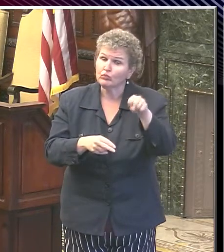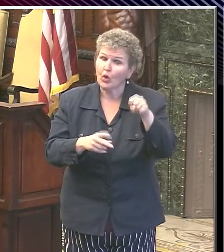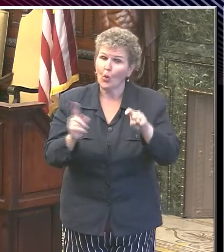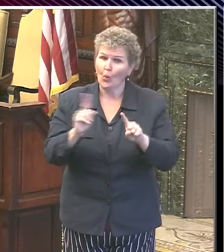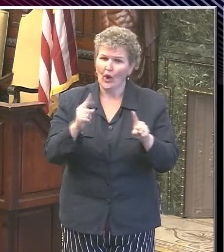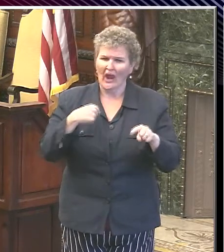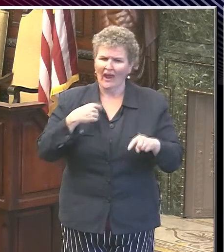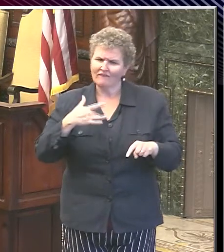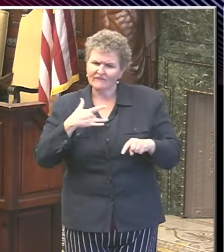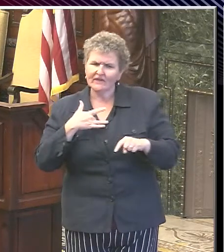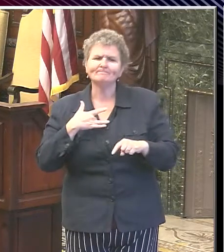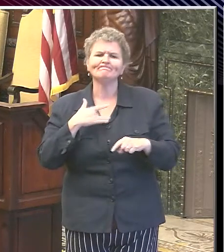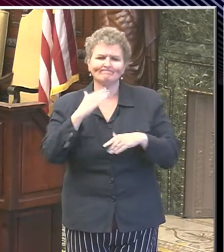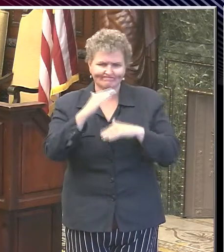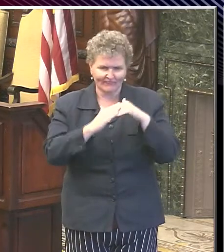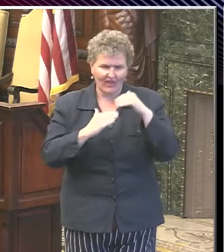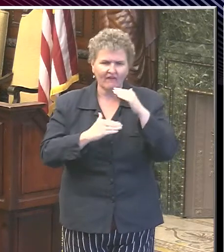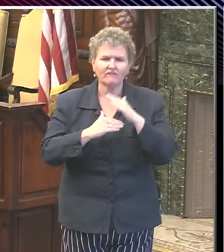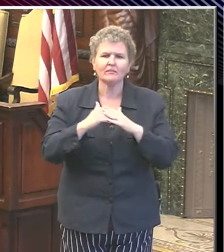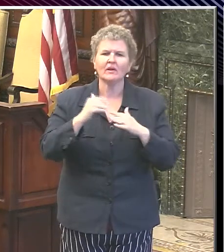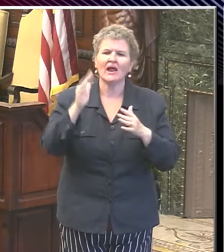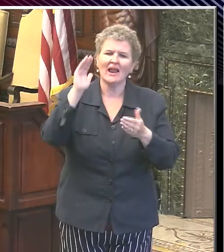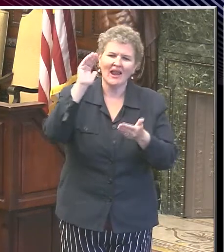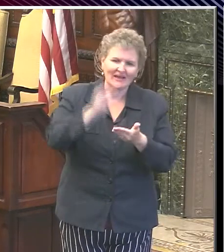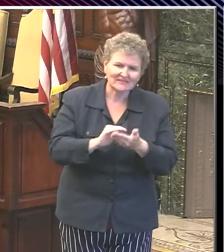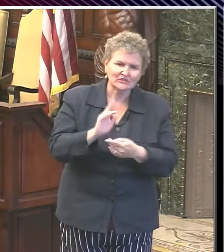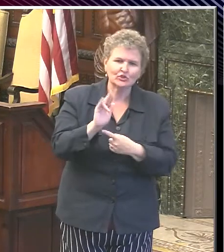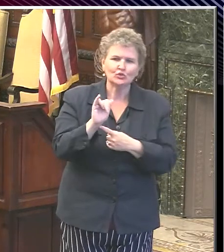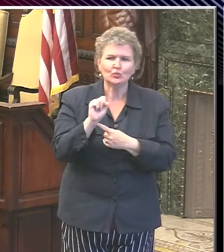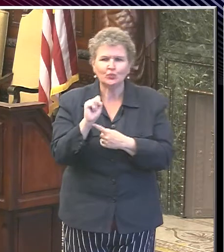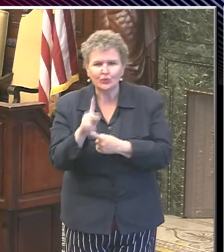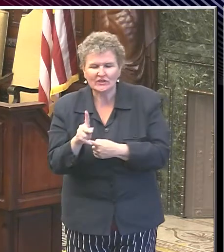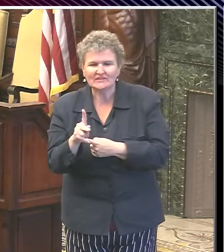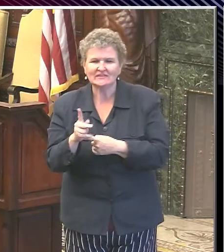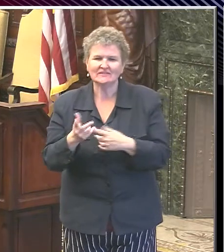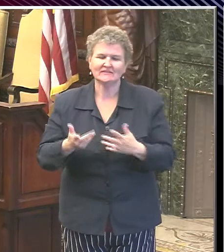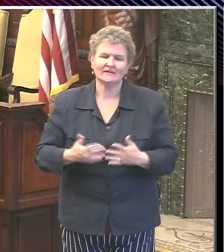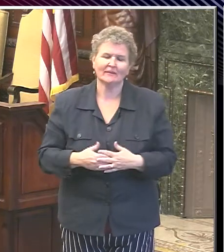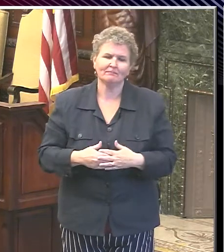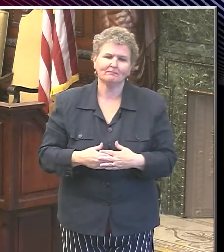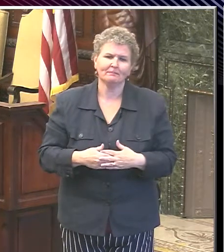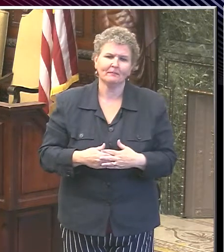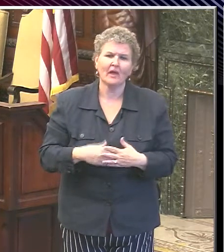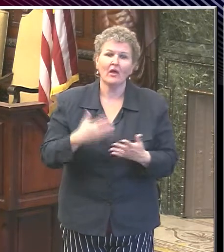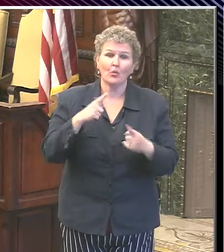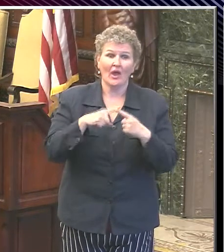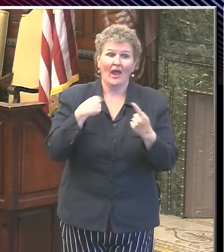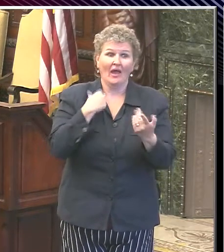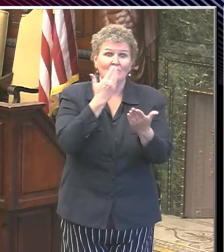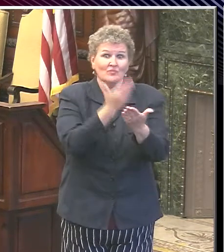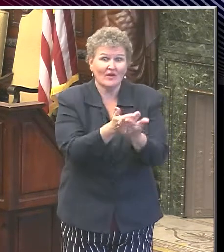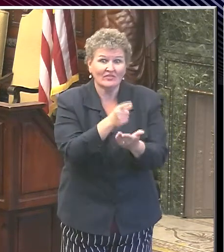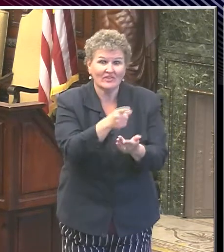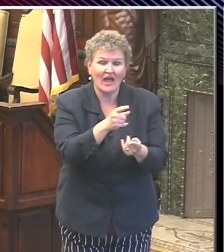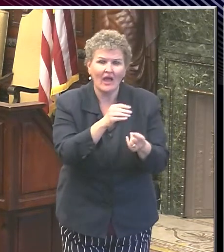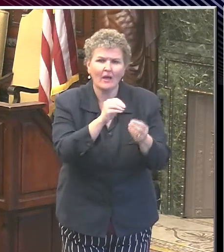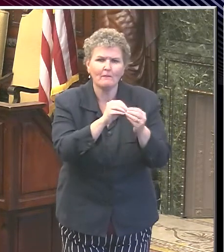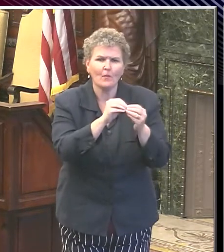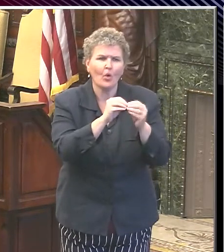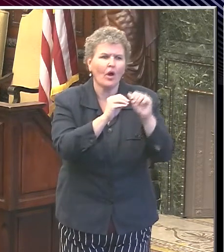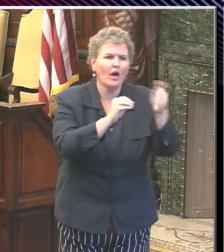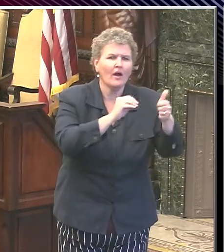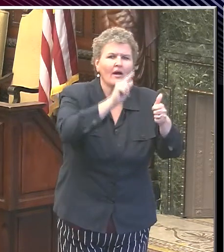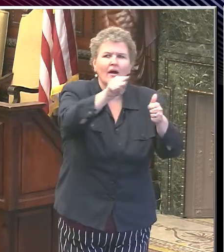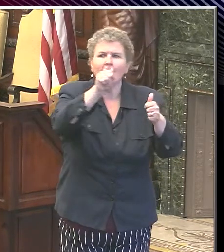that this is, we have less viral activity in the city. And I think evidence from elsewhere where there is indoor dining that they're